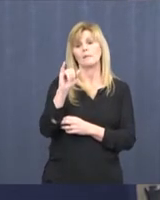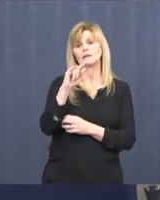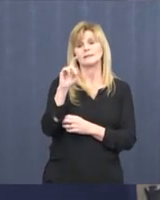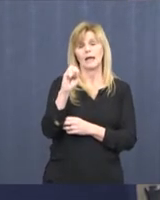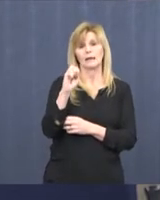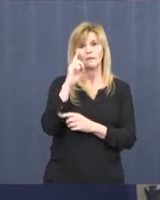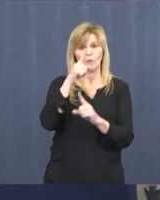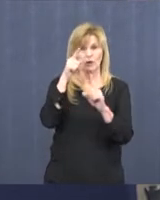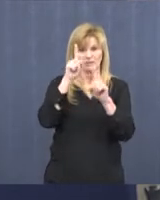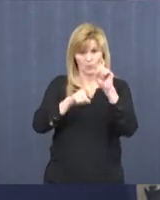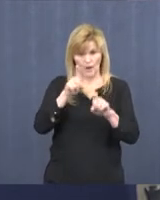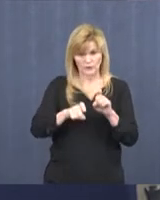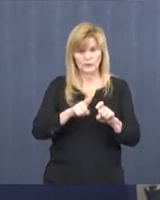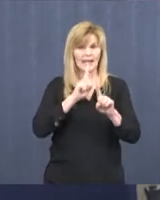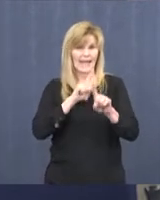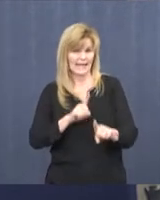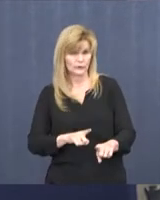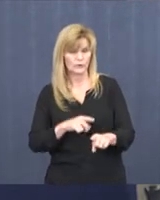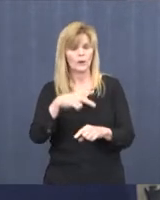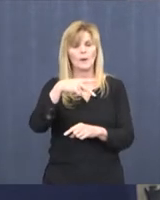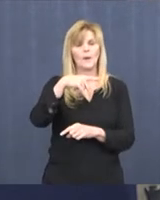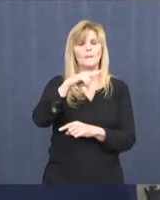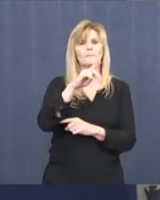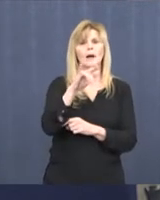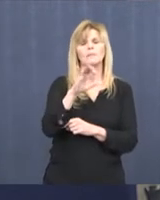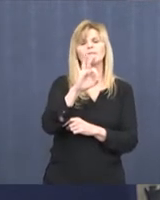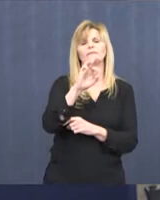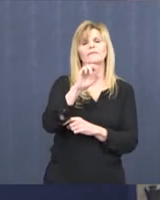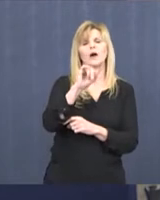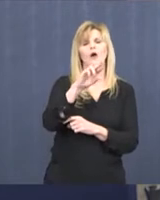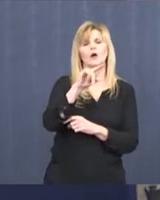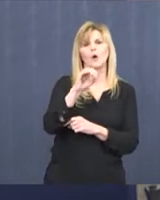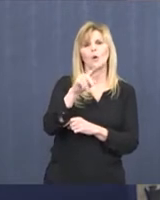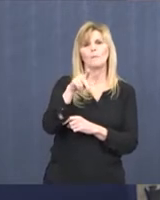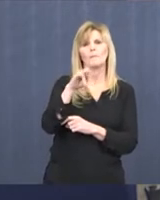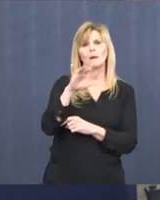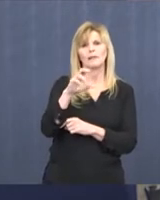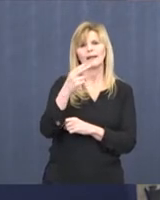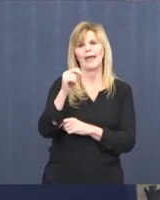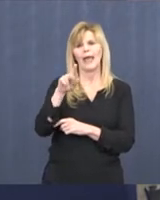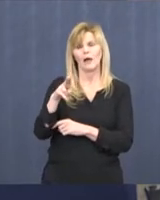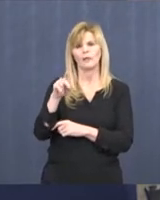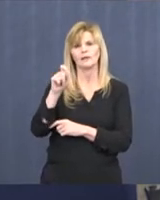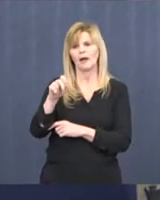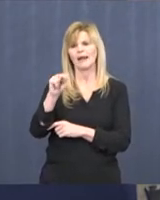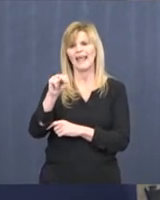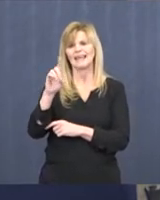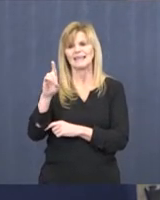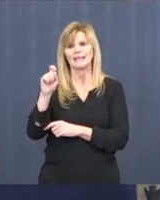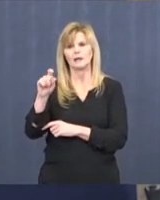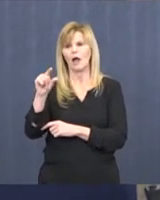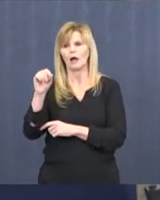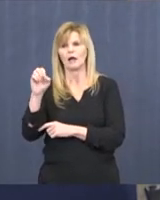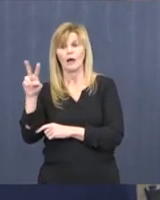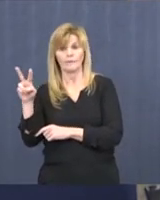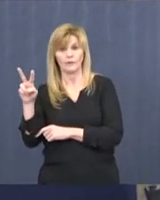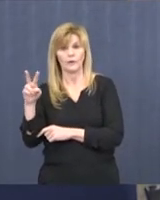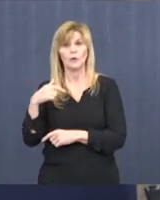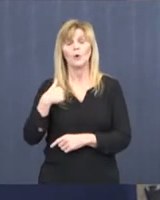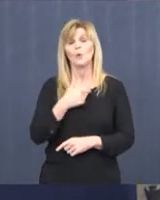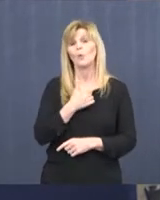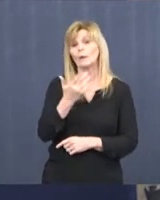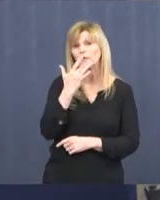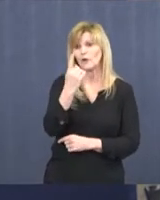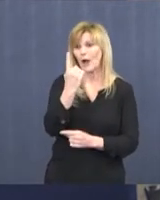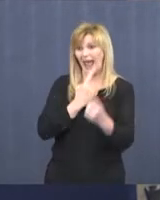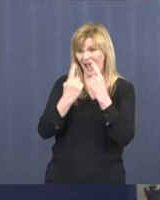specifically for questions, fargocastpublichealthpio at fargond.gov. We would much rather clarify